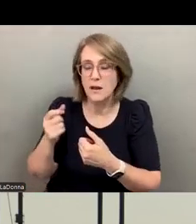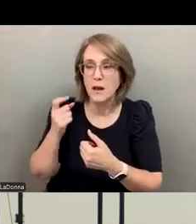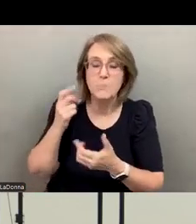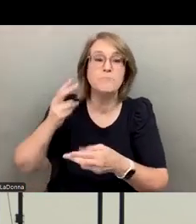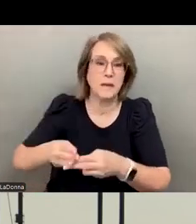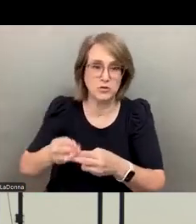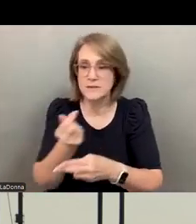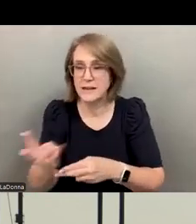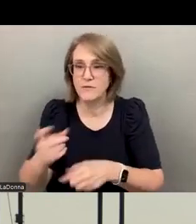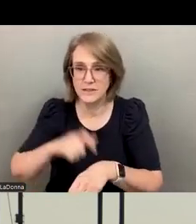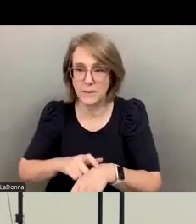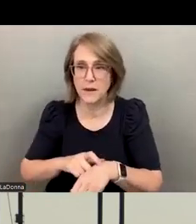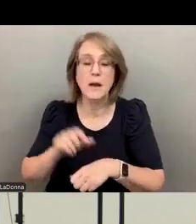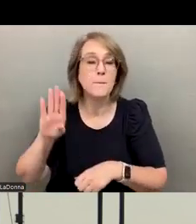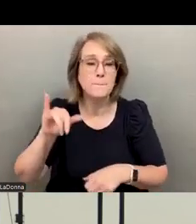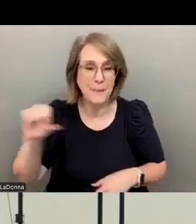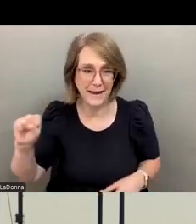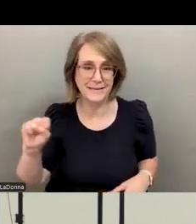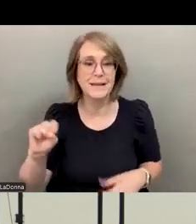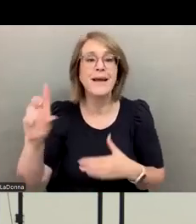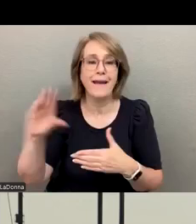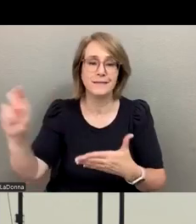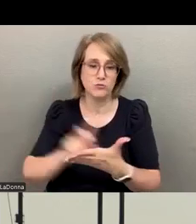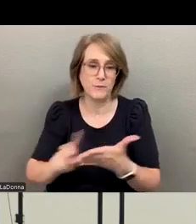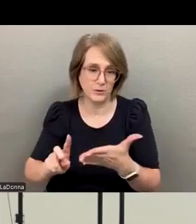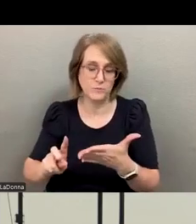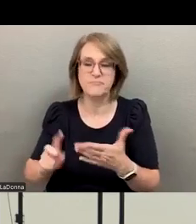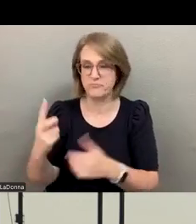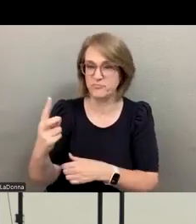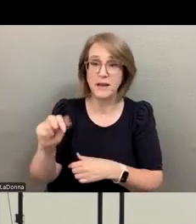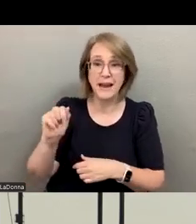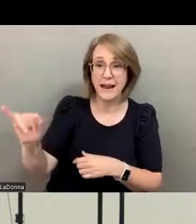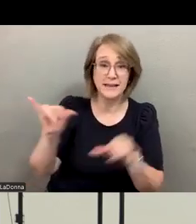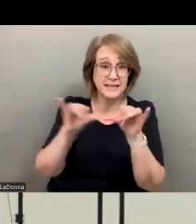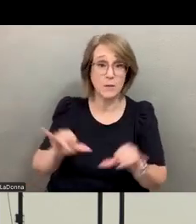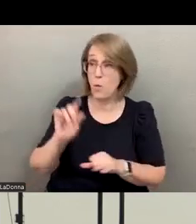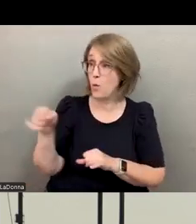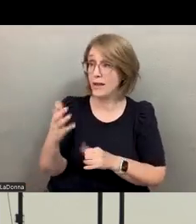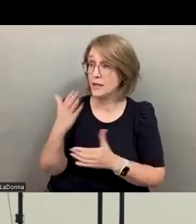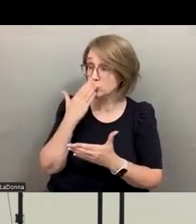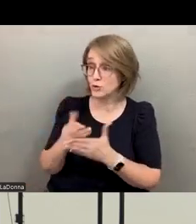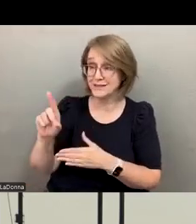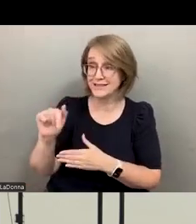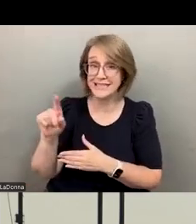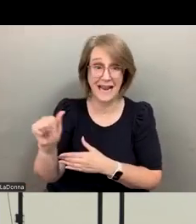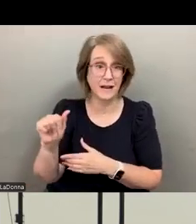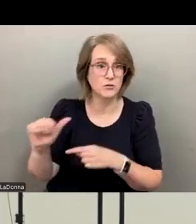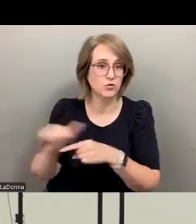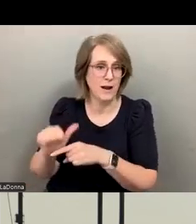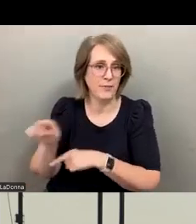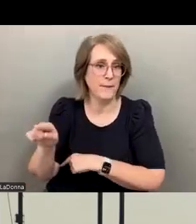important is the risk of bias and discrimination. The AI systems are only as good as the data they are trained on,